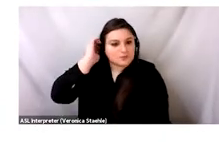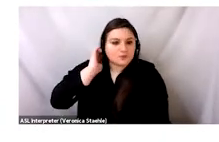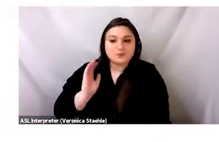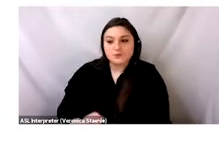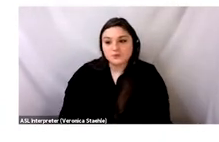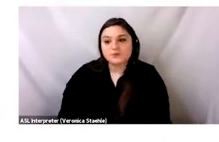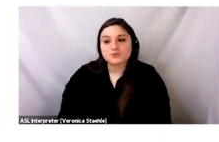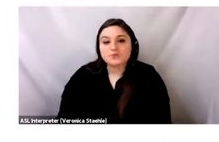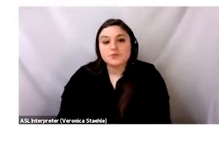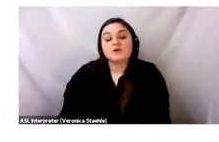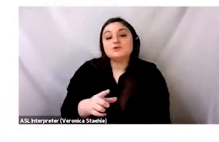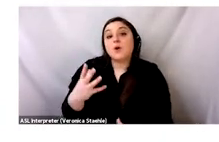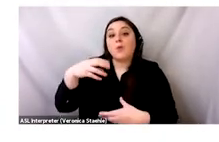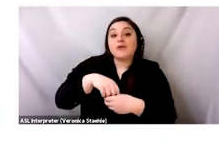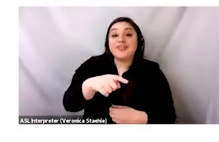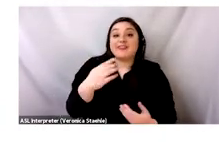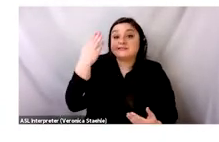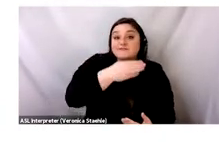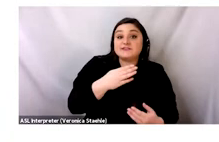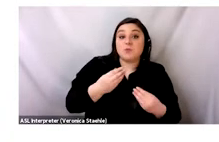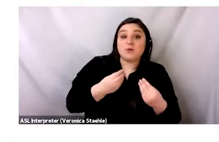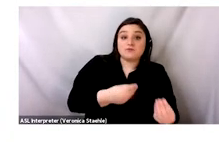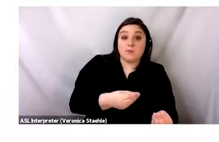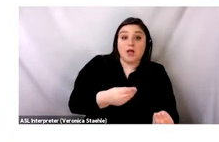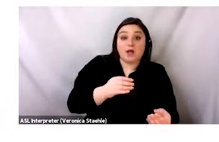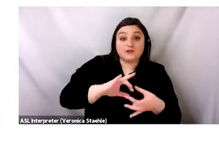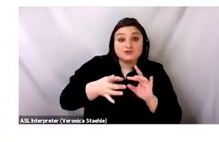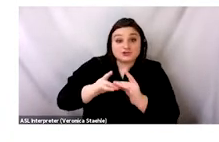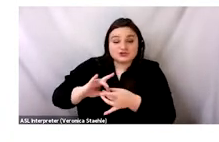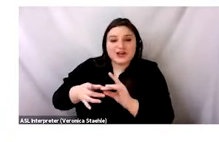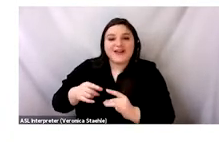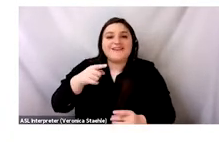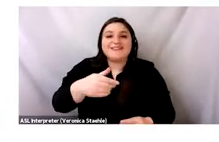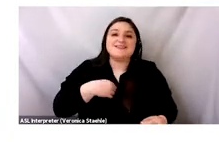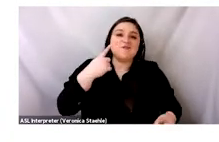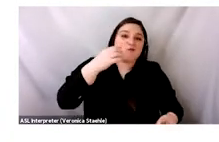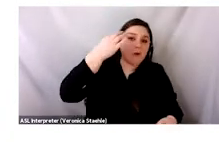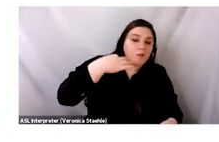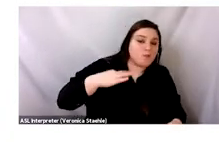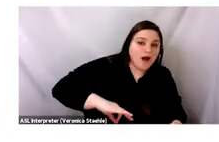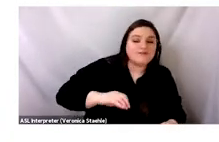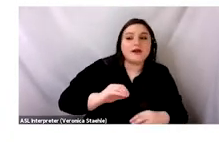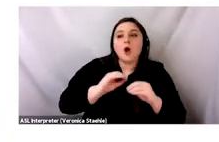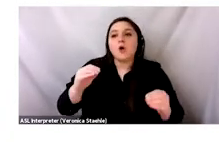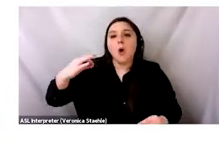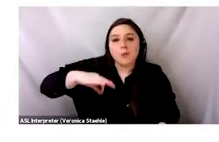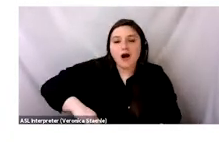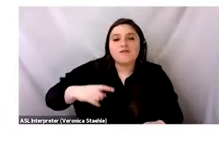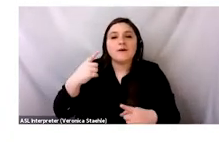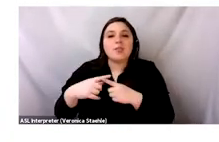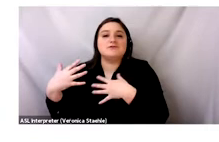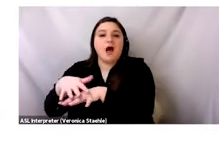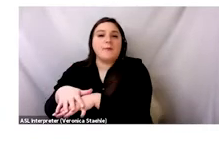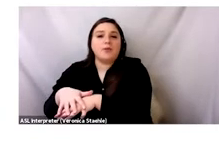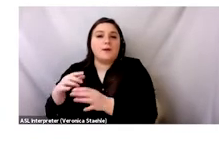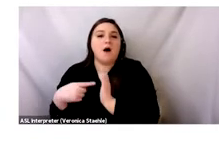that I just described to you in this invisible supply chain, right, this can be both for-profit and non-profit, and oftentimes it's a hybrid of the